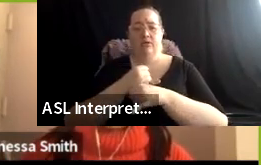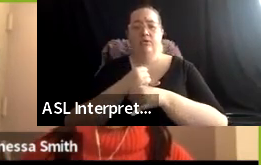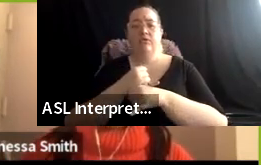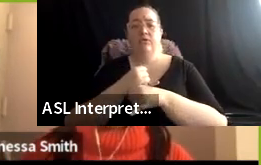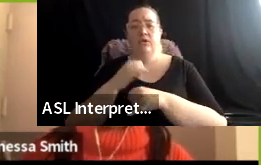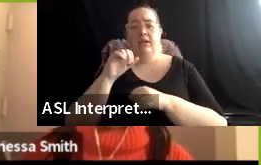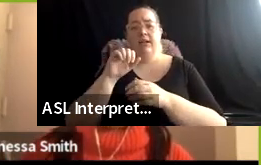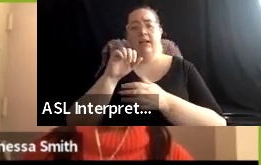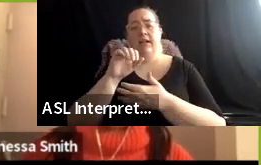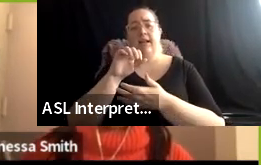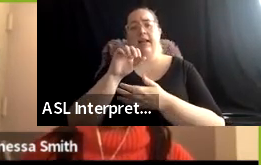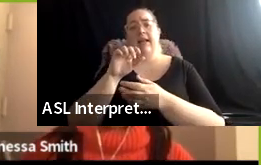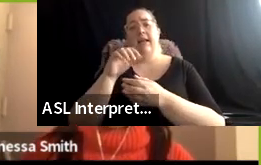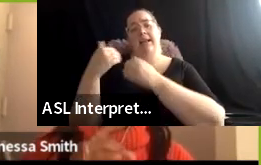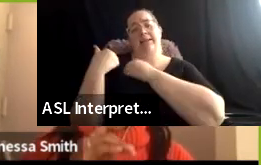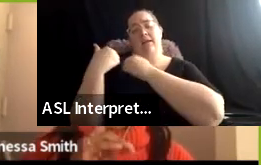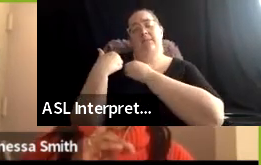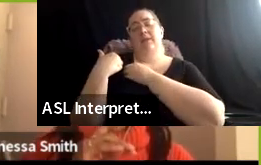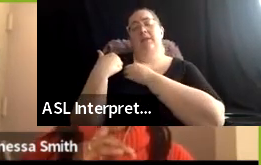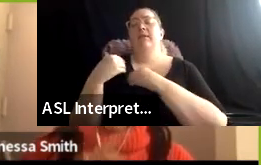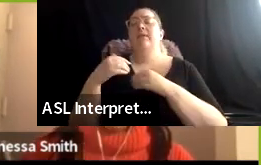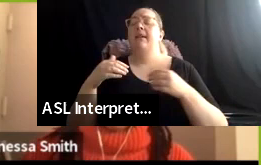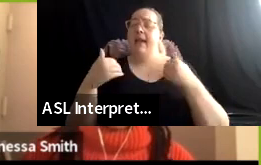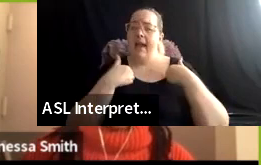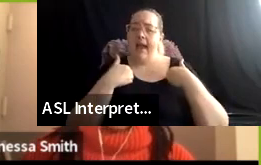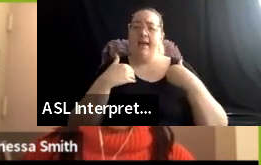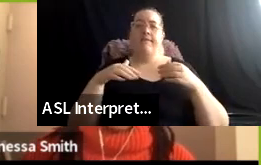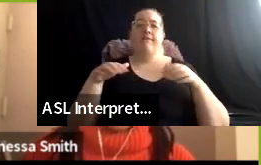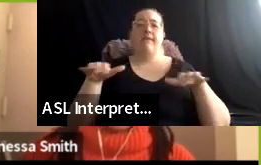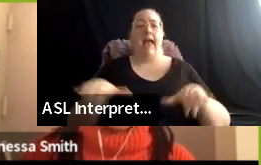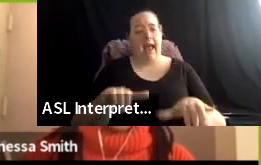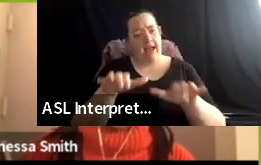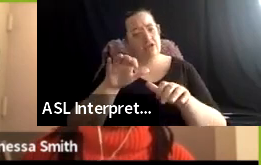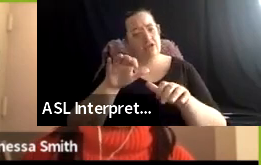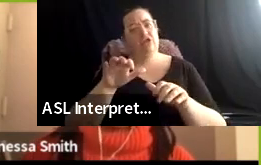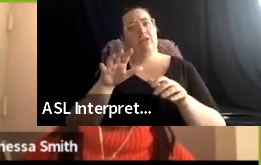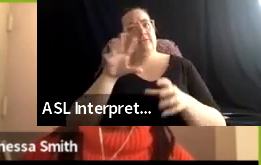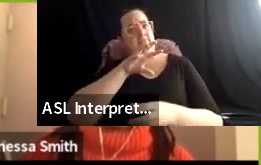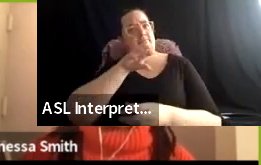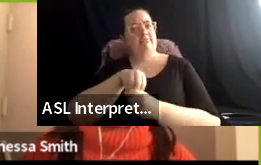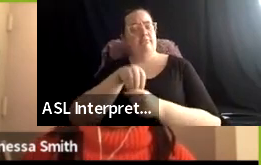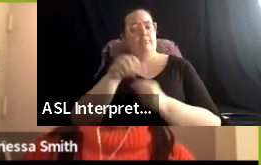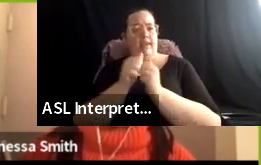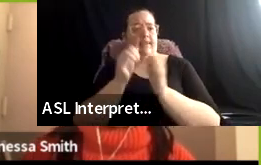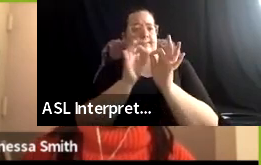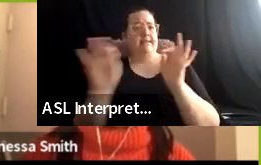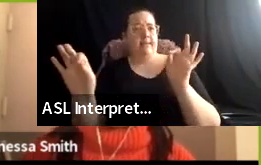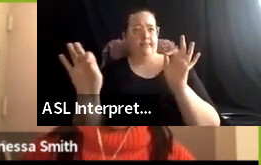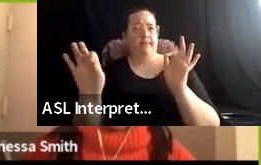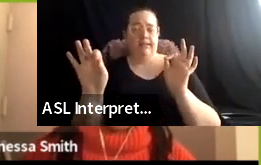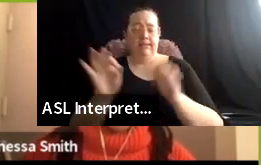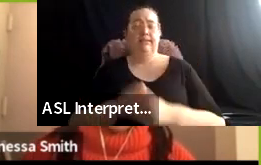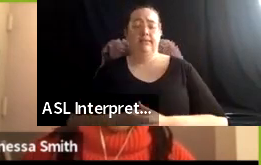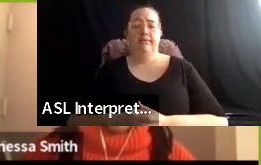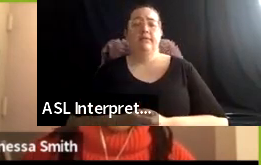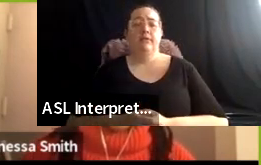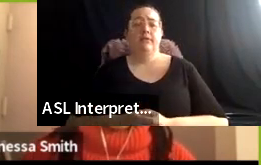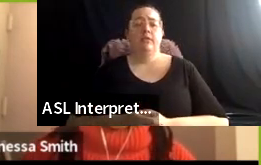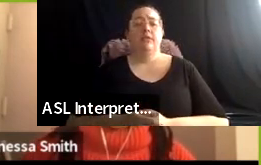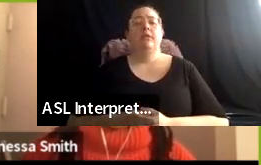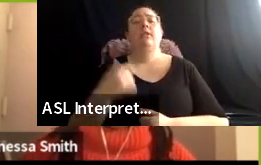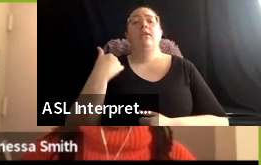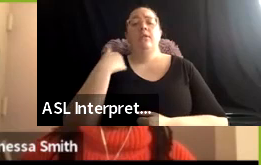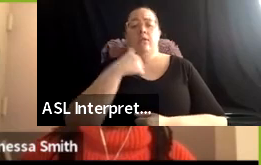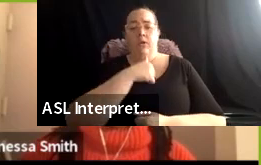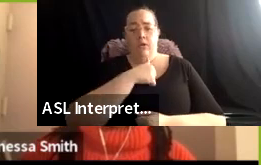put some action behind these statements. Um, and so, excuse me, I'm losing my voice here. Um, we put together this